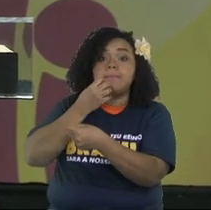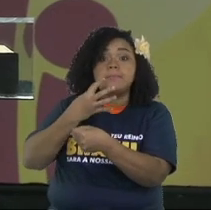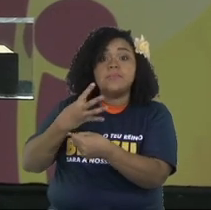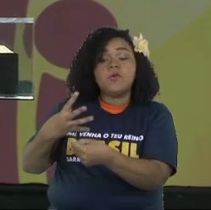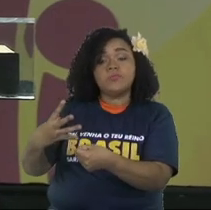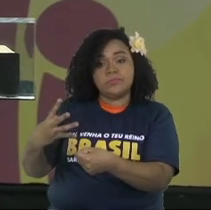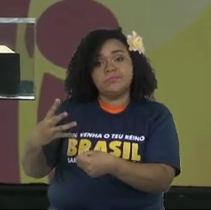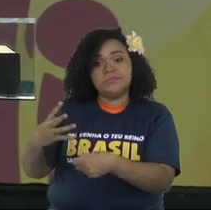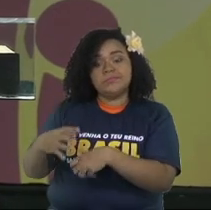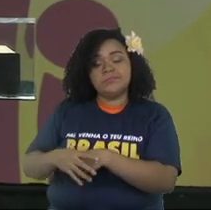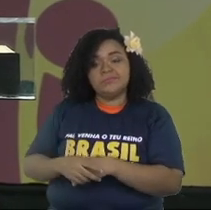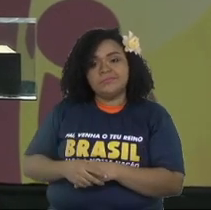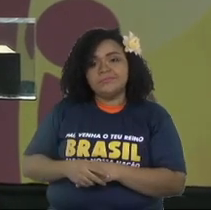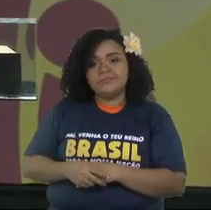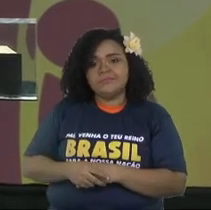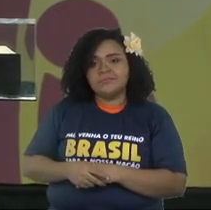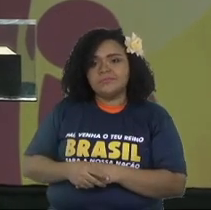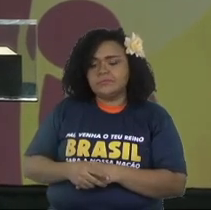with